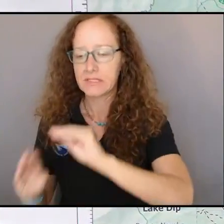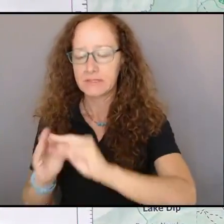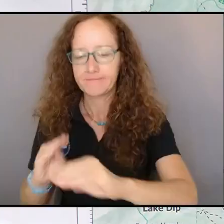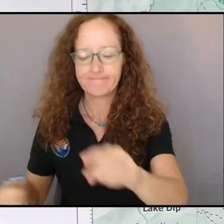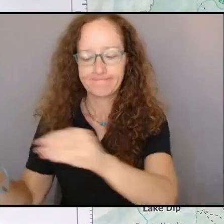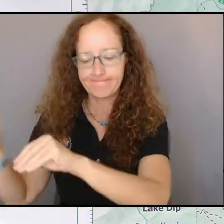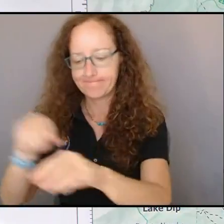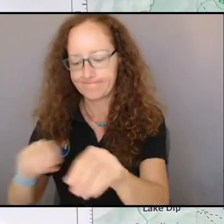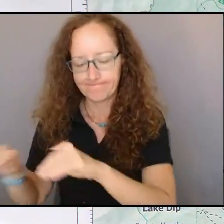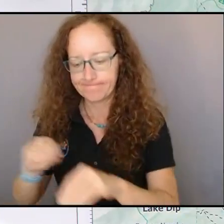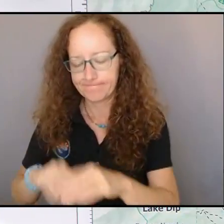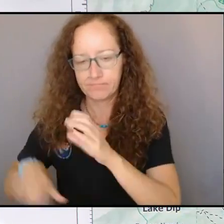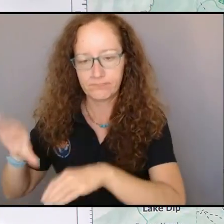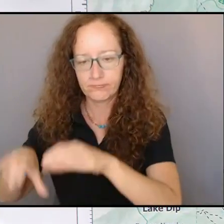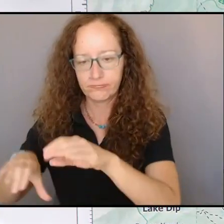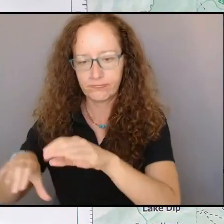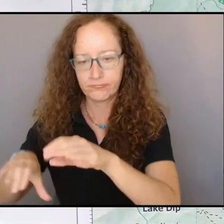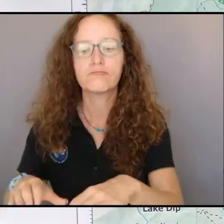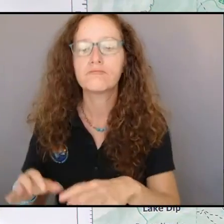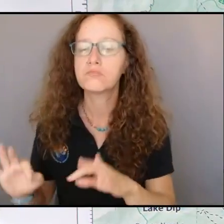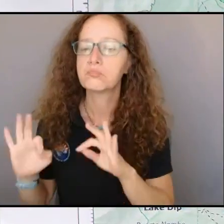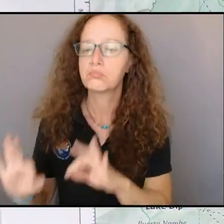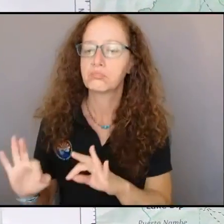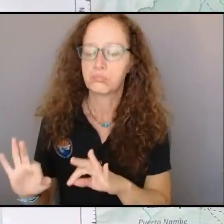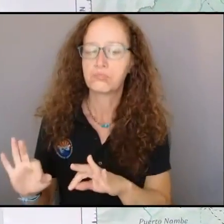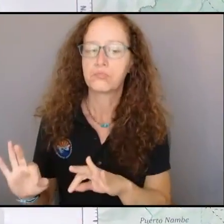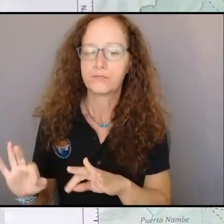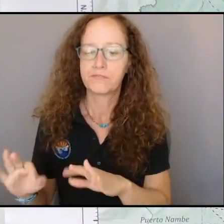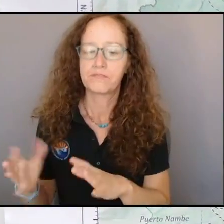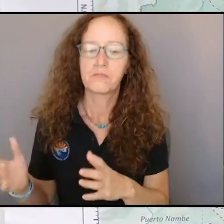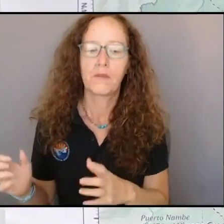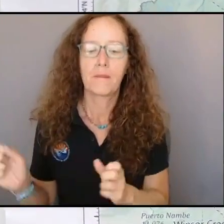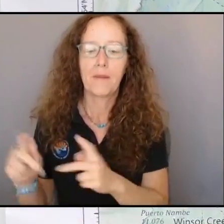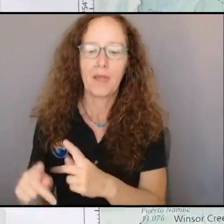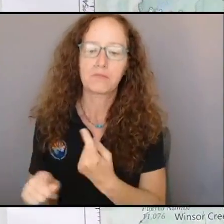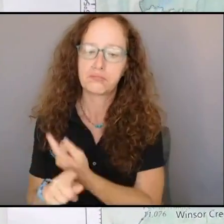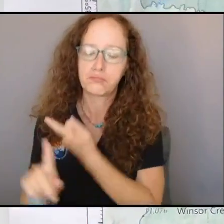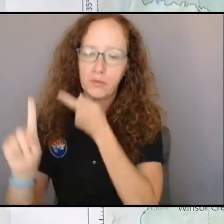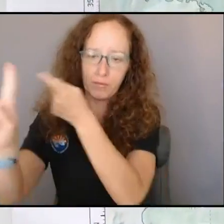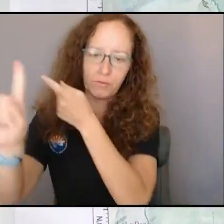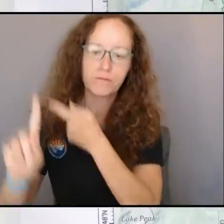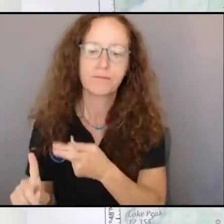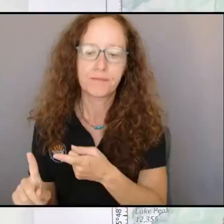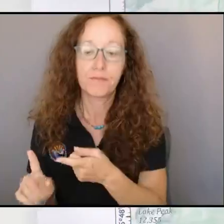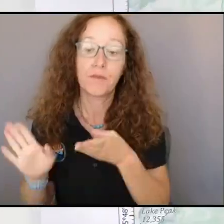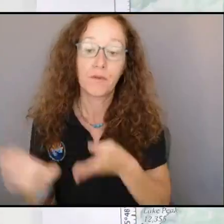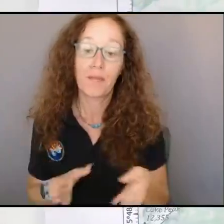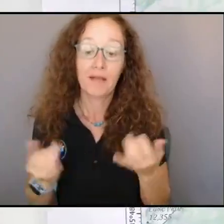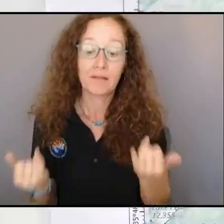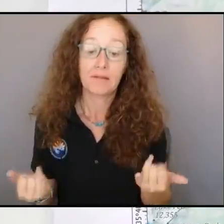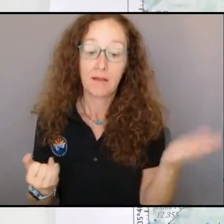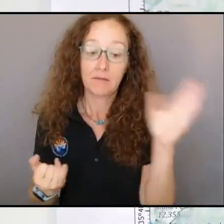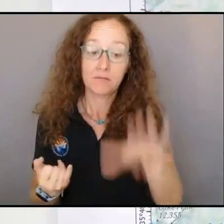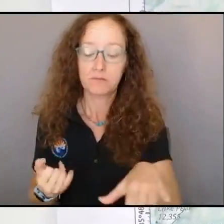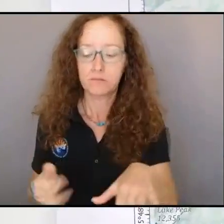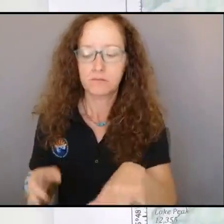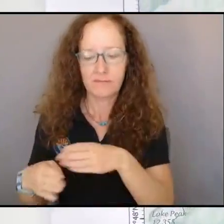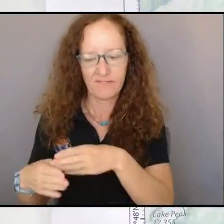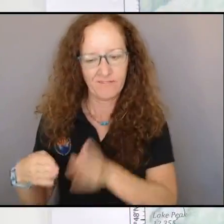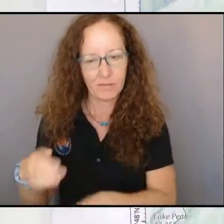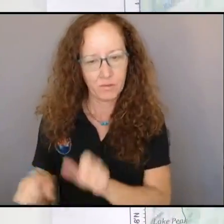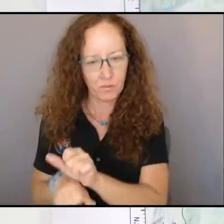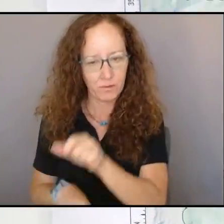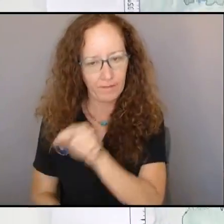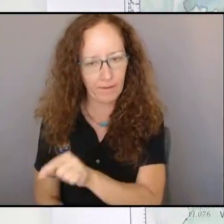back up to specs. The plan for today is to have those folks finish that piece and then see if they can come up